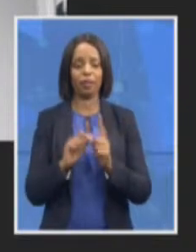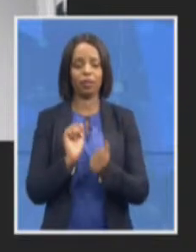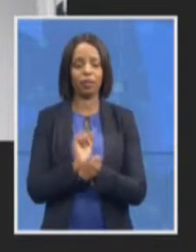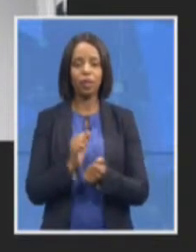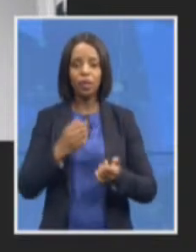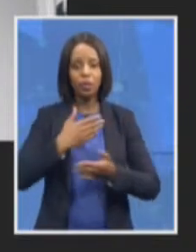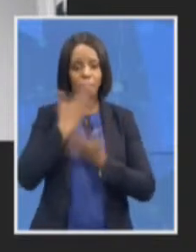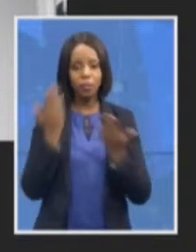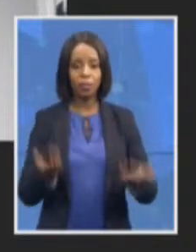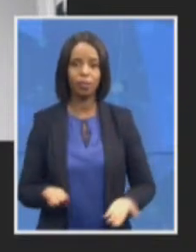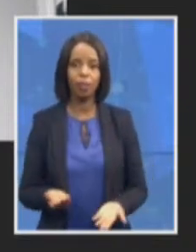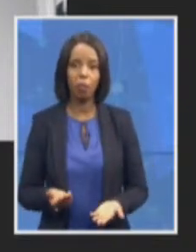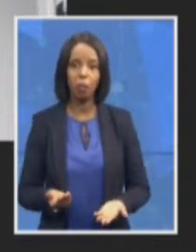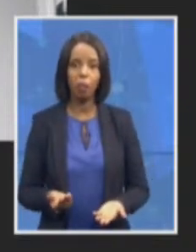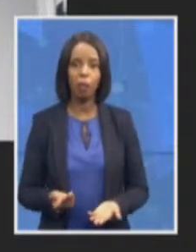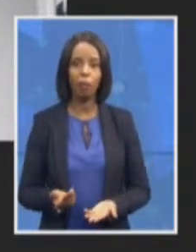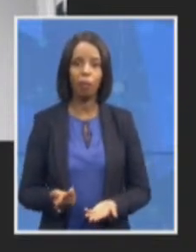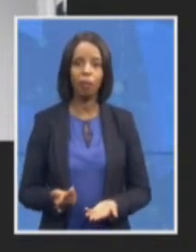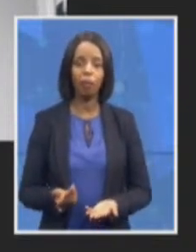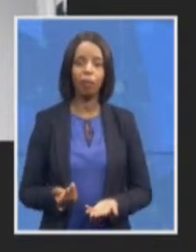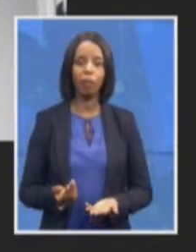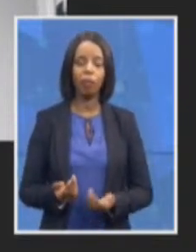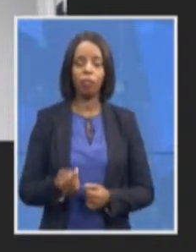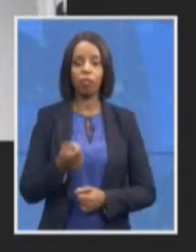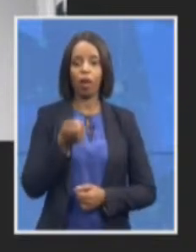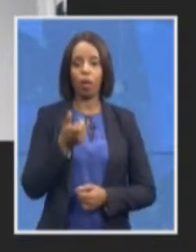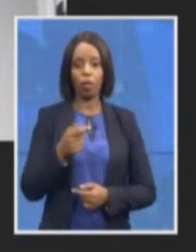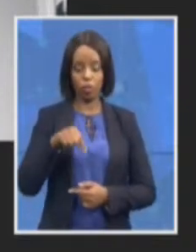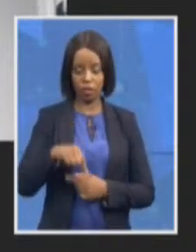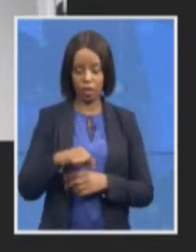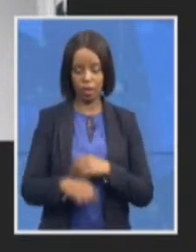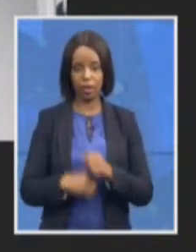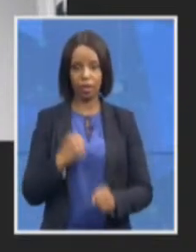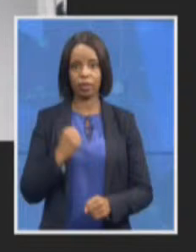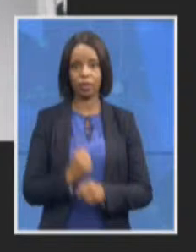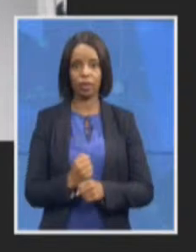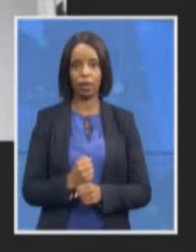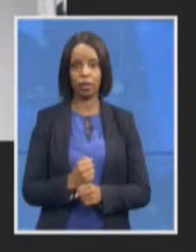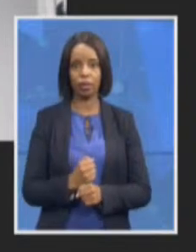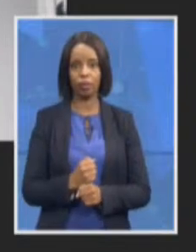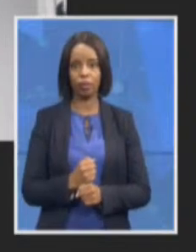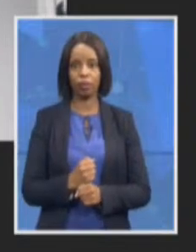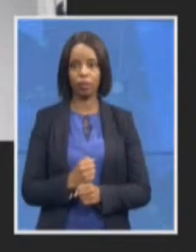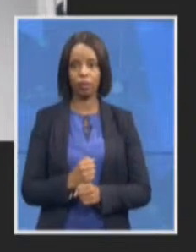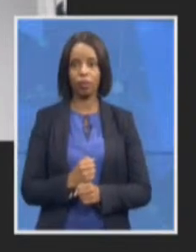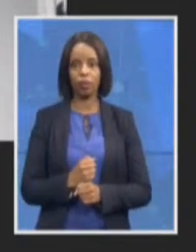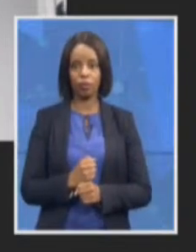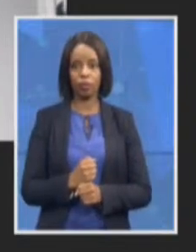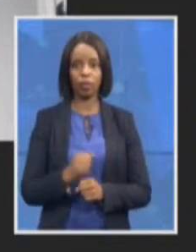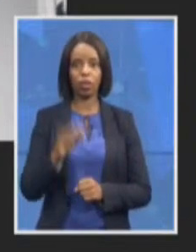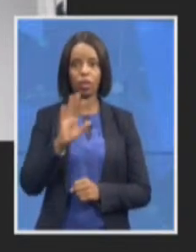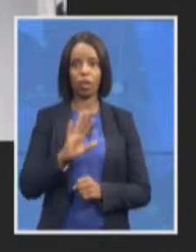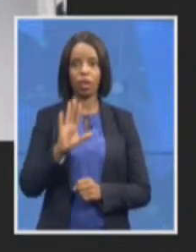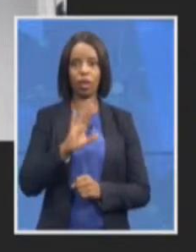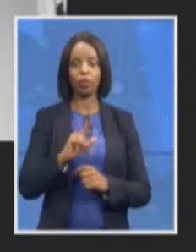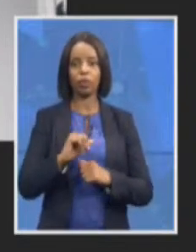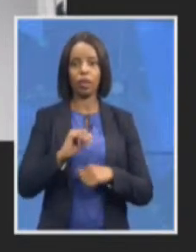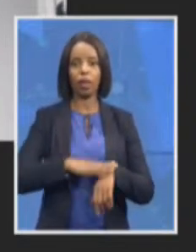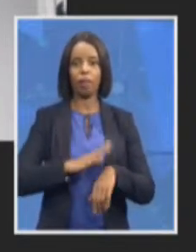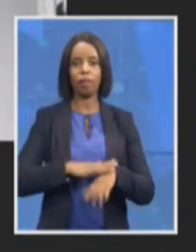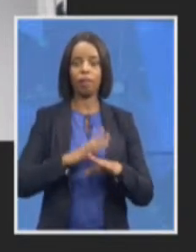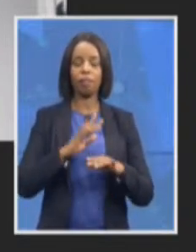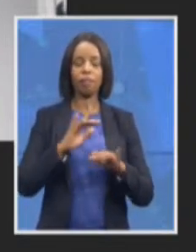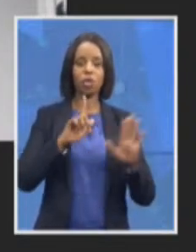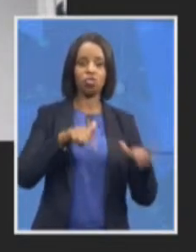this year it came to light that a whistleblower and an important management position financial